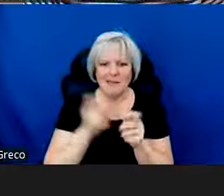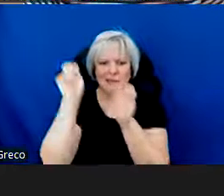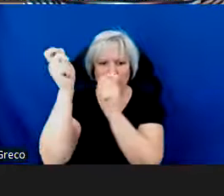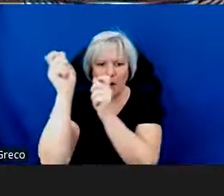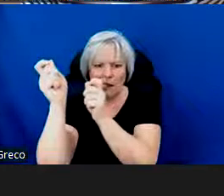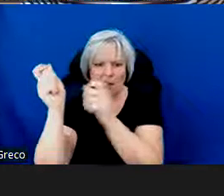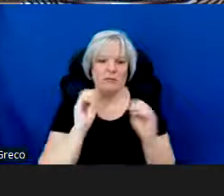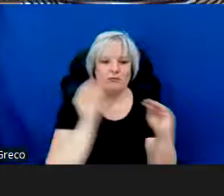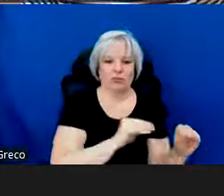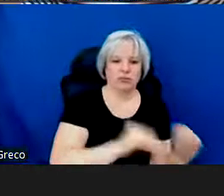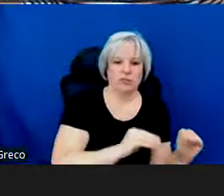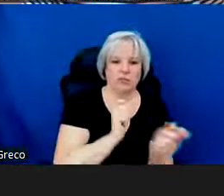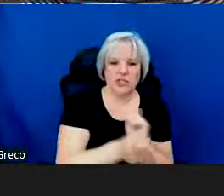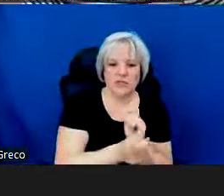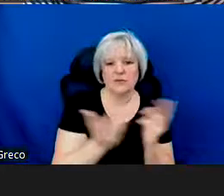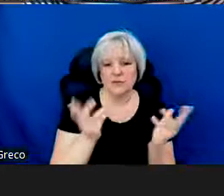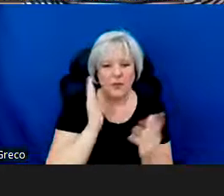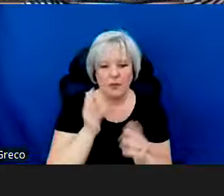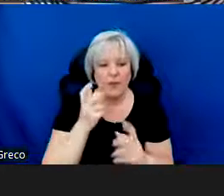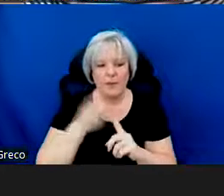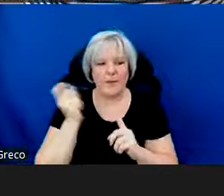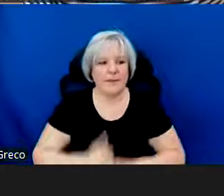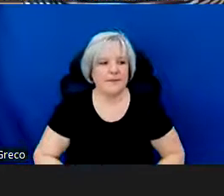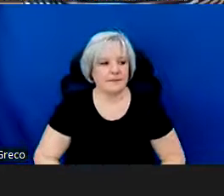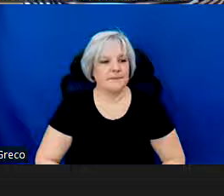profile or update contact profile.